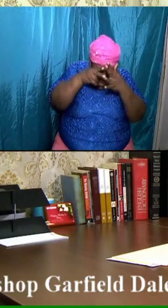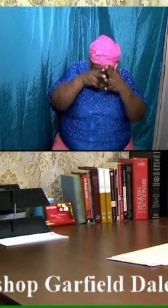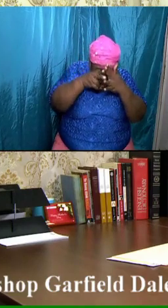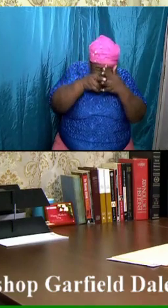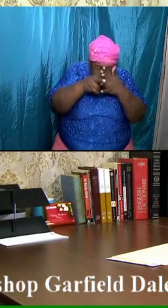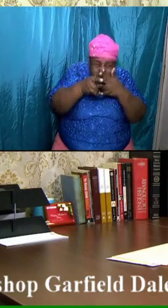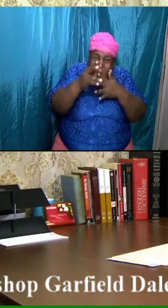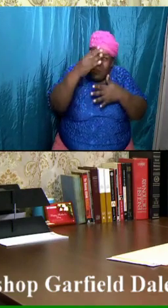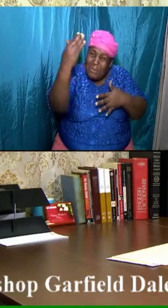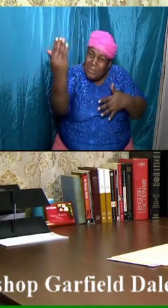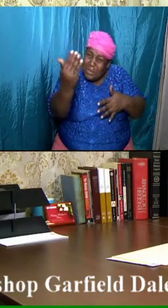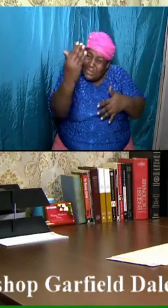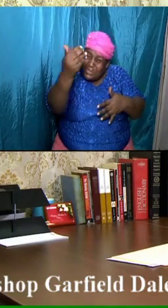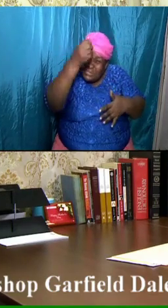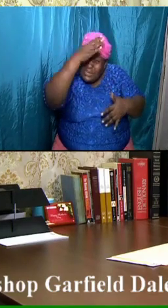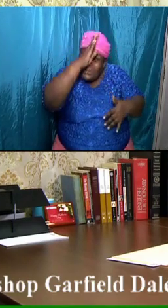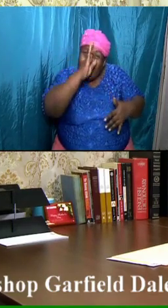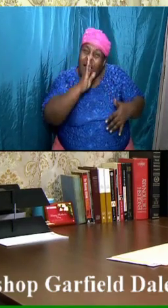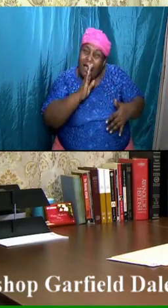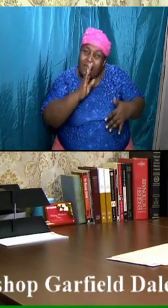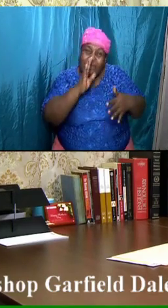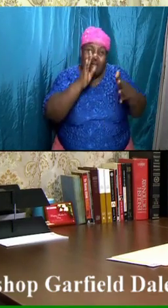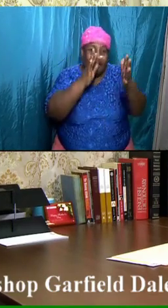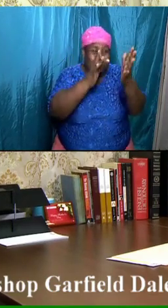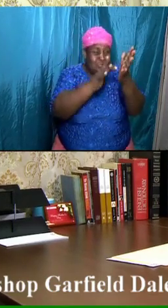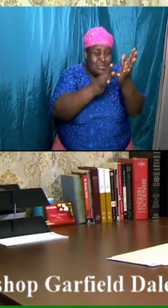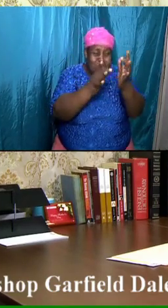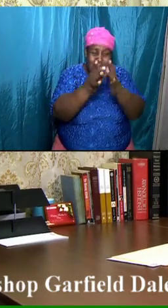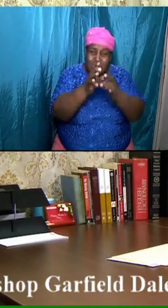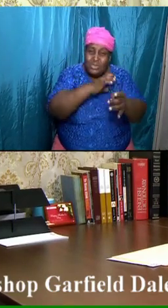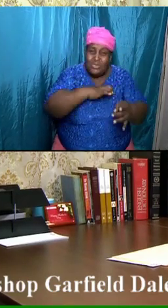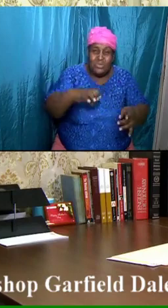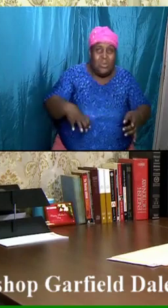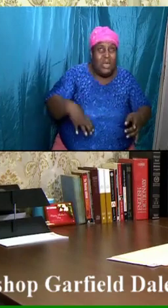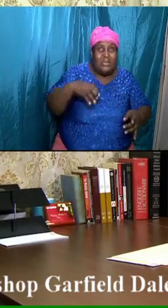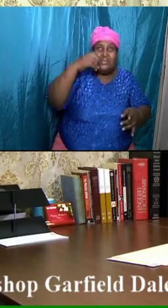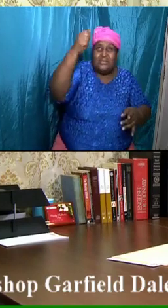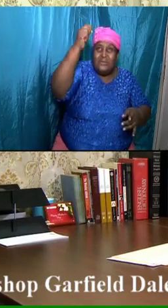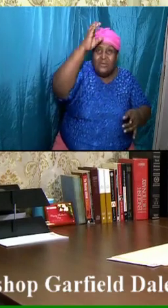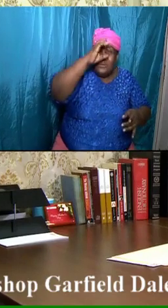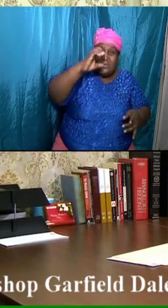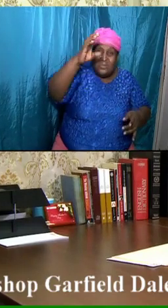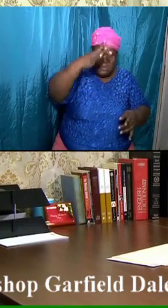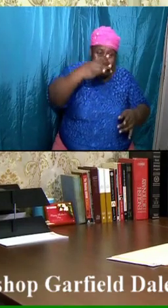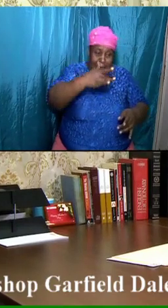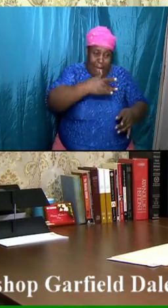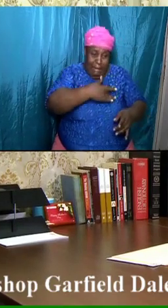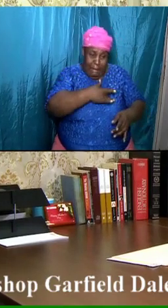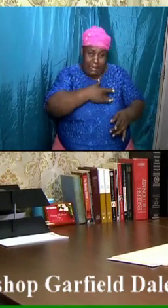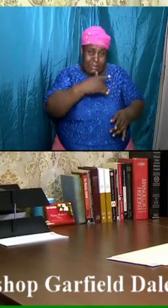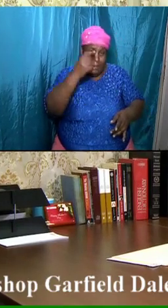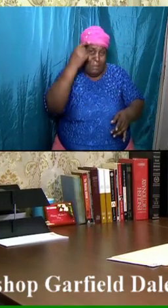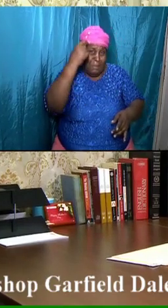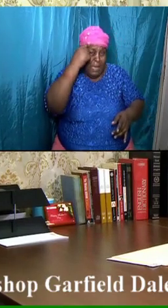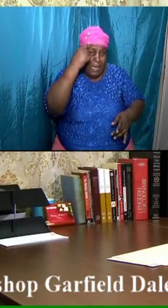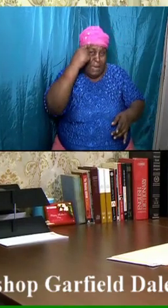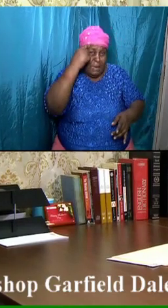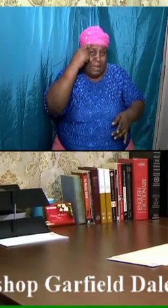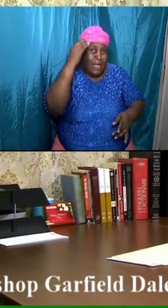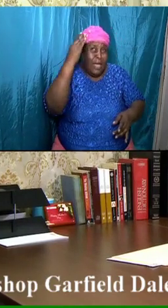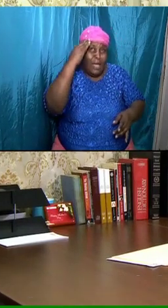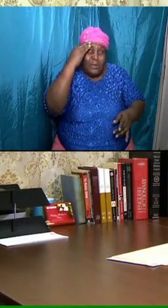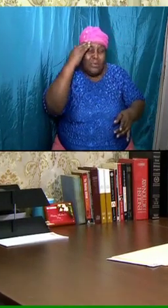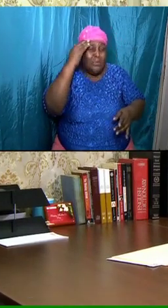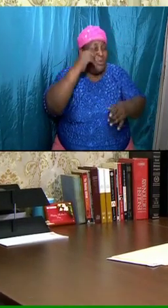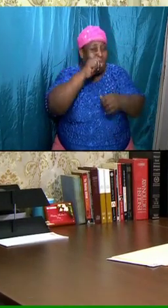Almighty God, Jesus Christ himself, who searched the heart and the rain and who knows everything. And nothing